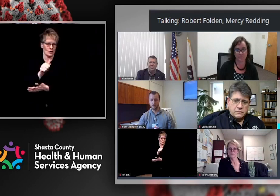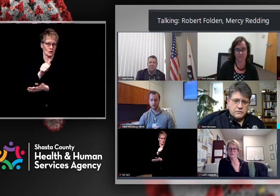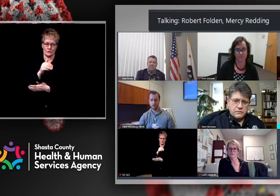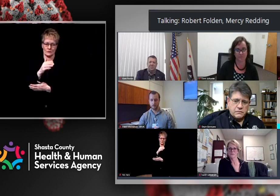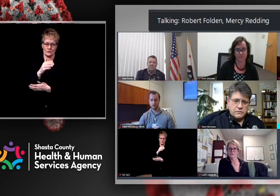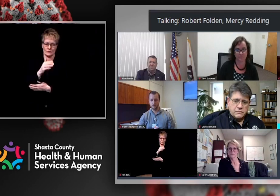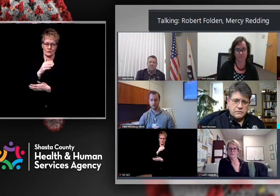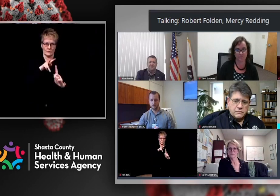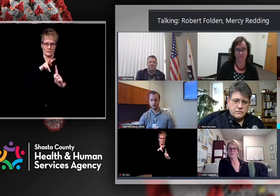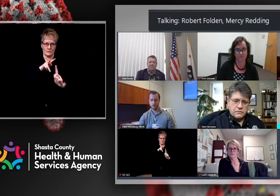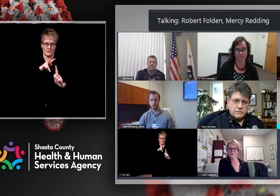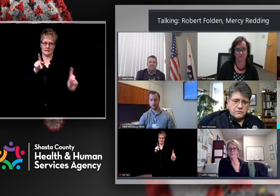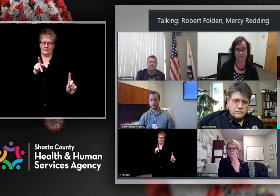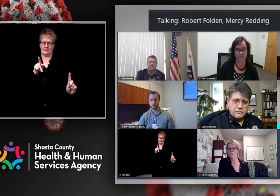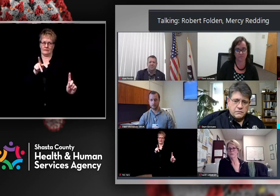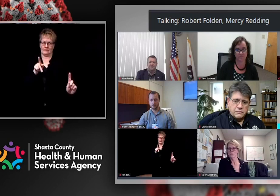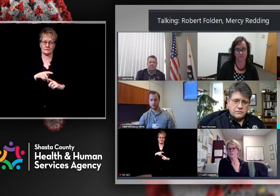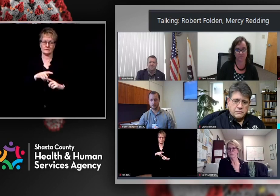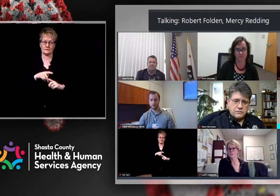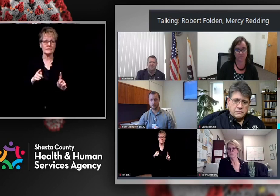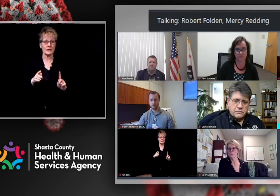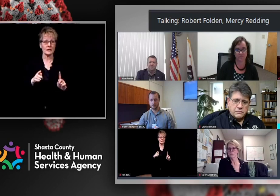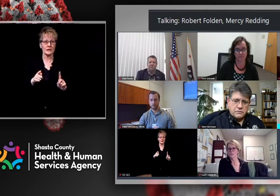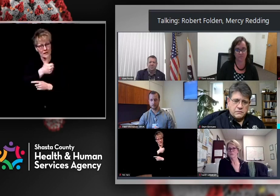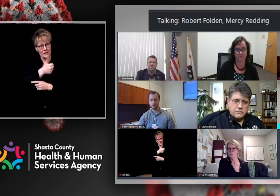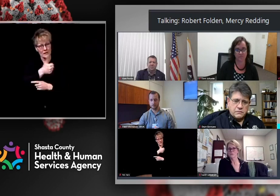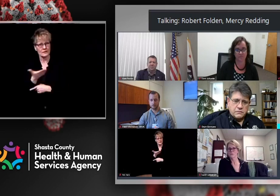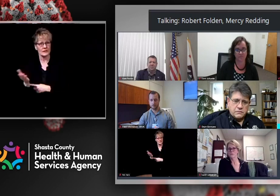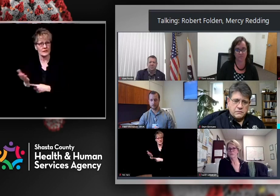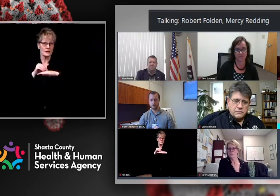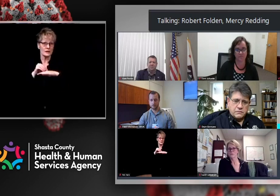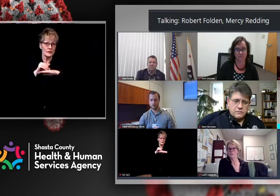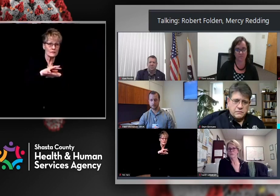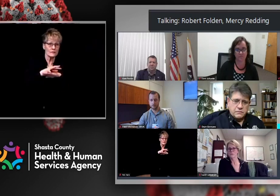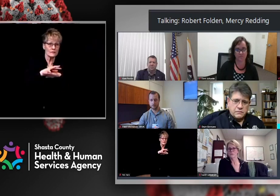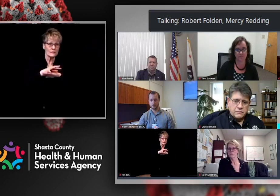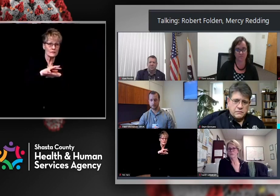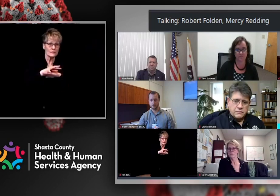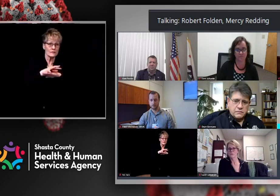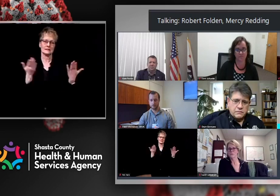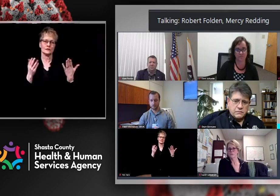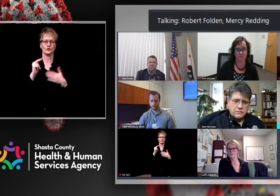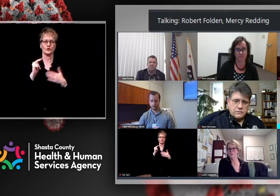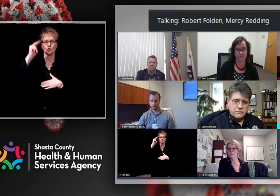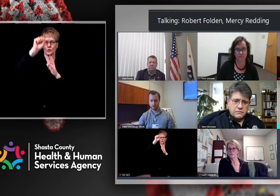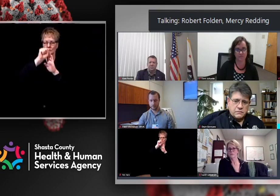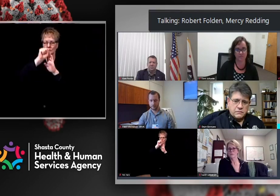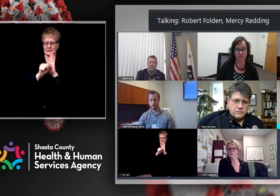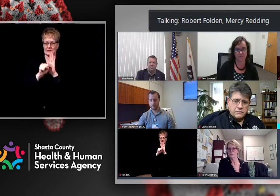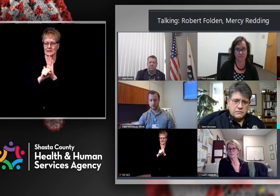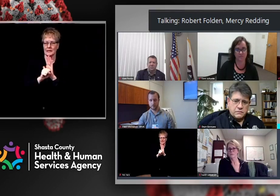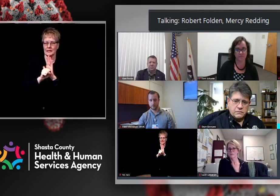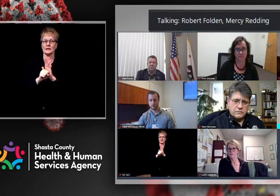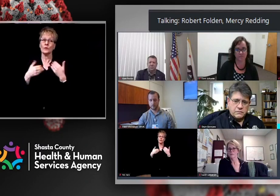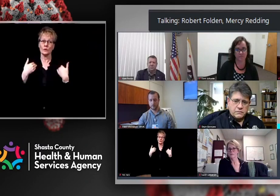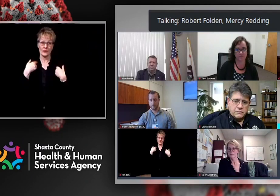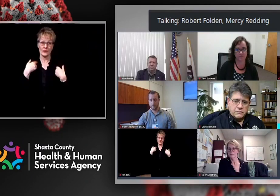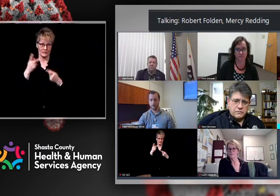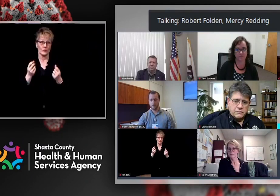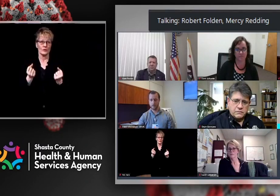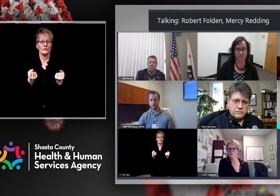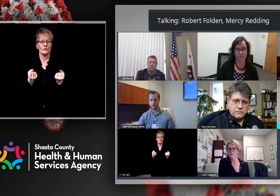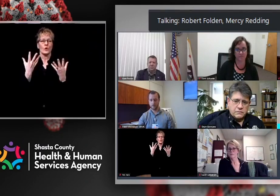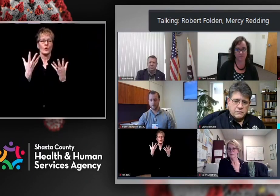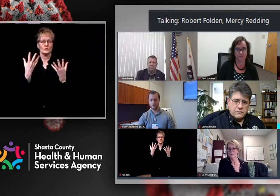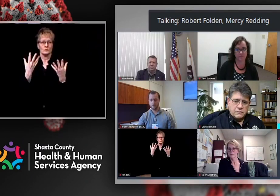the other dynamic that we have here in the North State, besides having many people with multiple comorbidities, is we don't